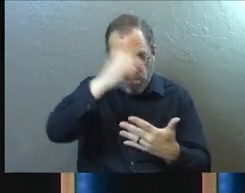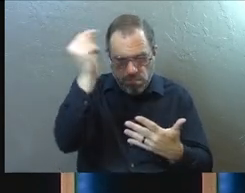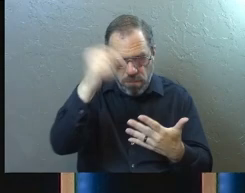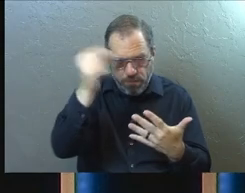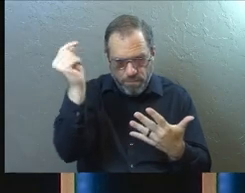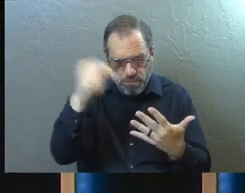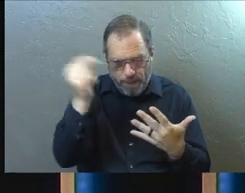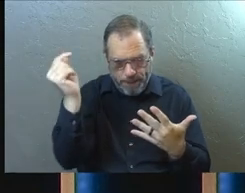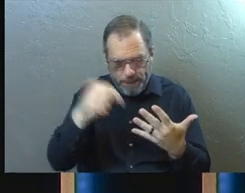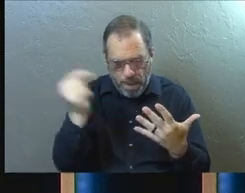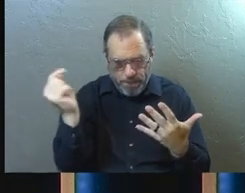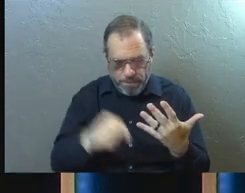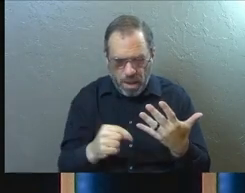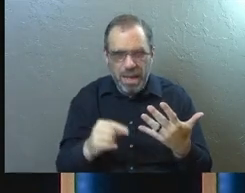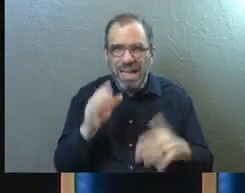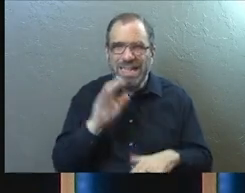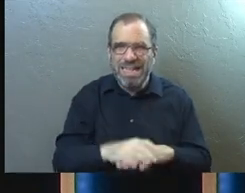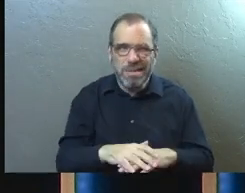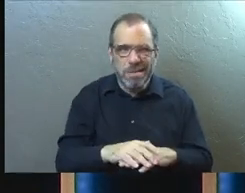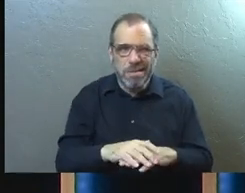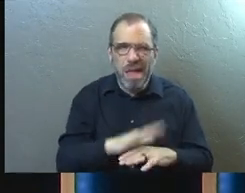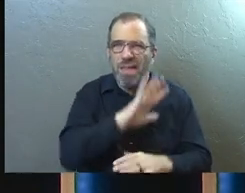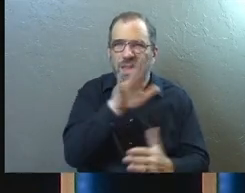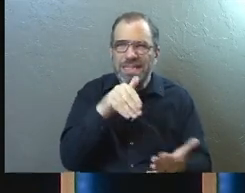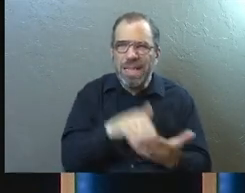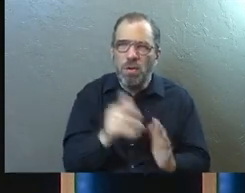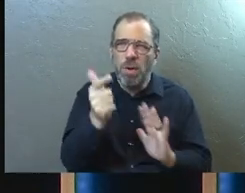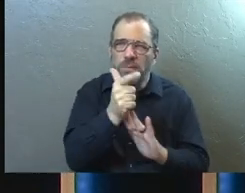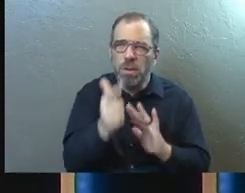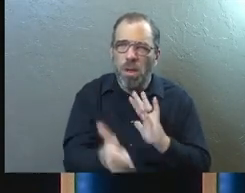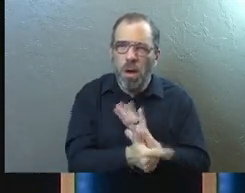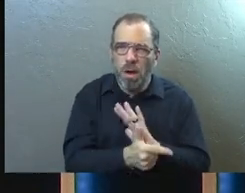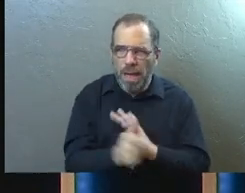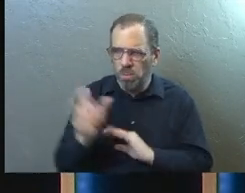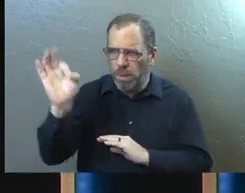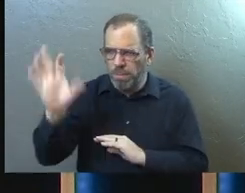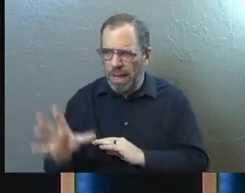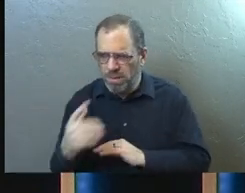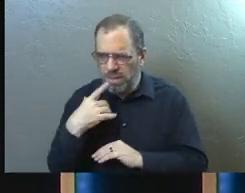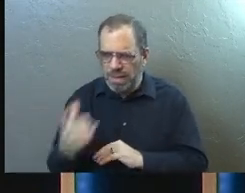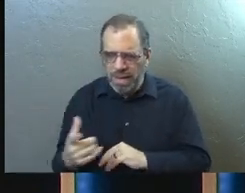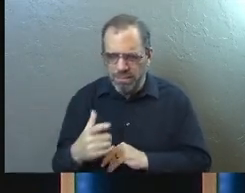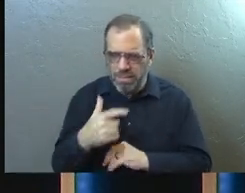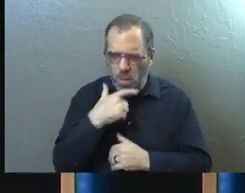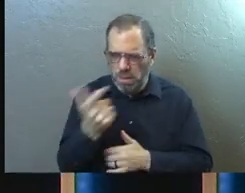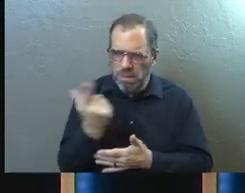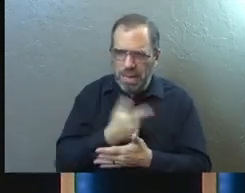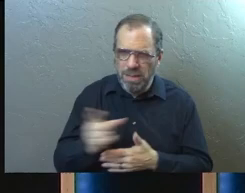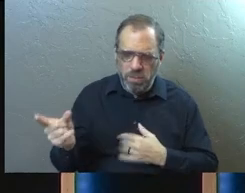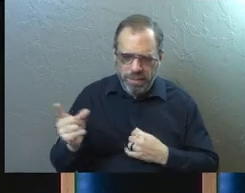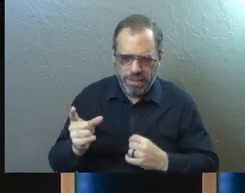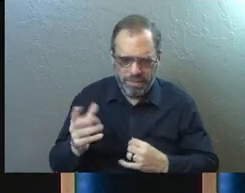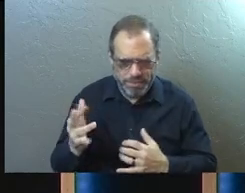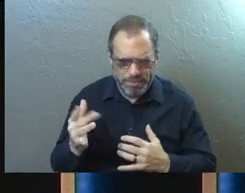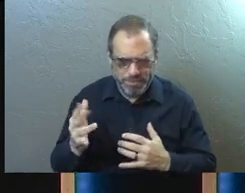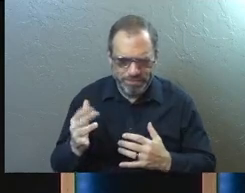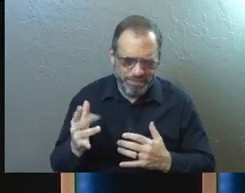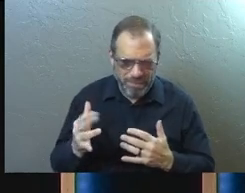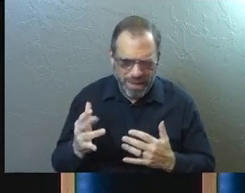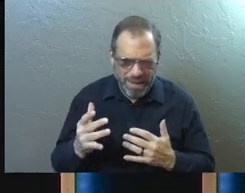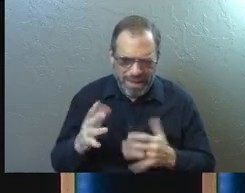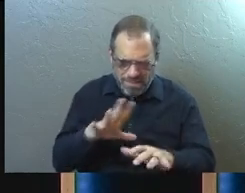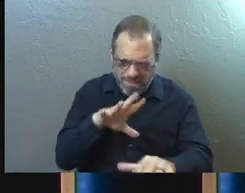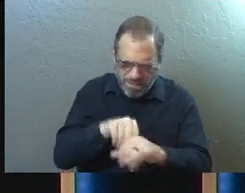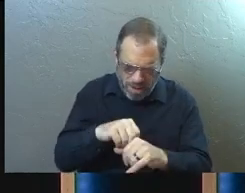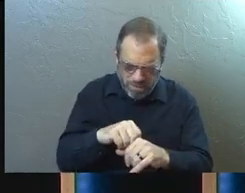things. This is like the heart of the law, as one pastor said it, that I watched this last week. This idea of, it